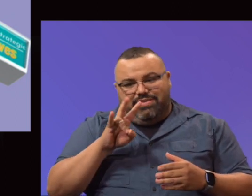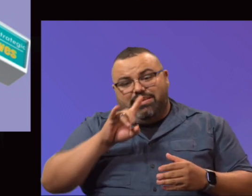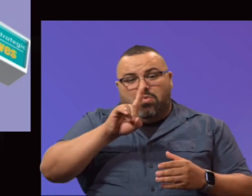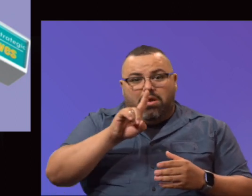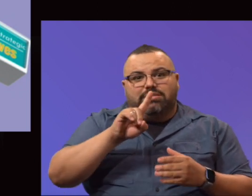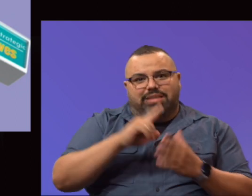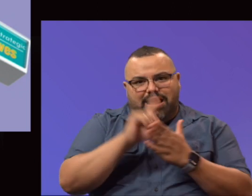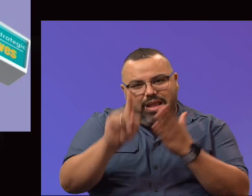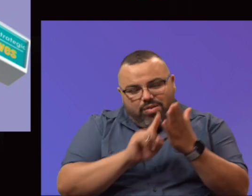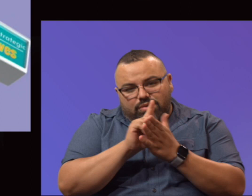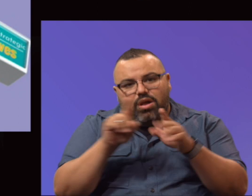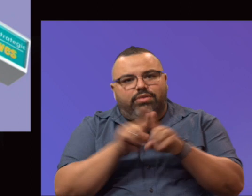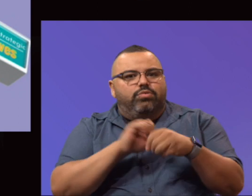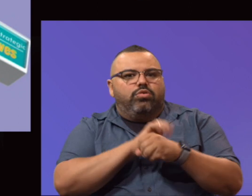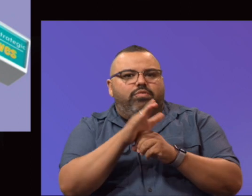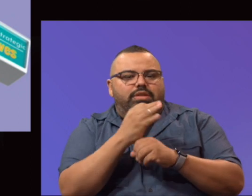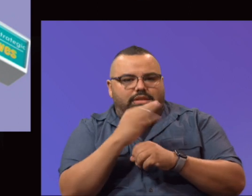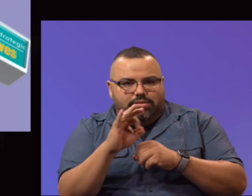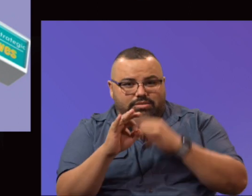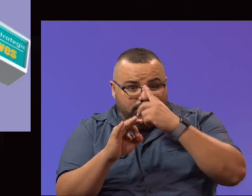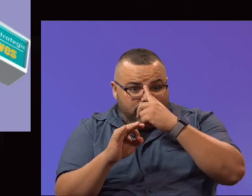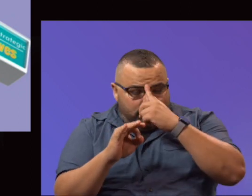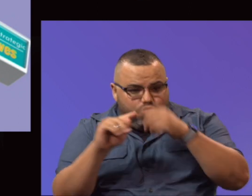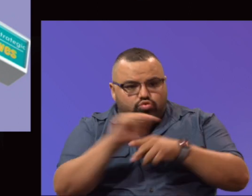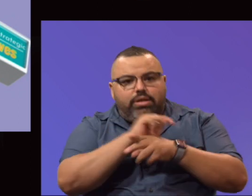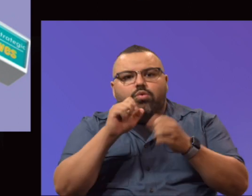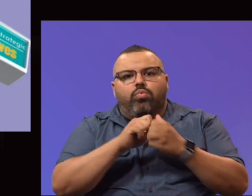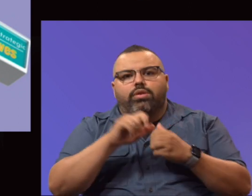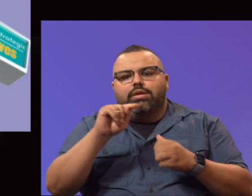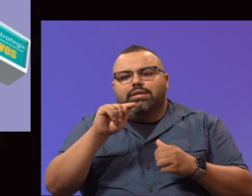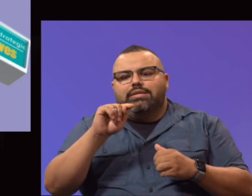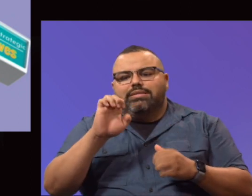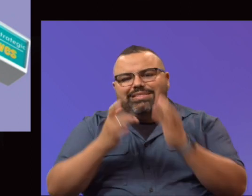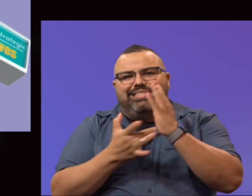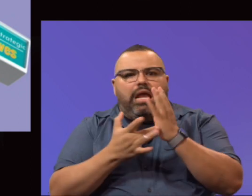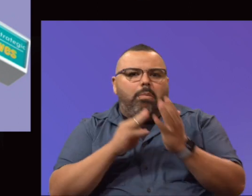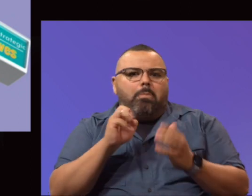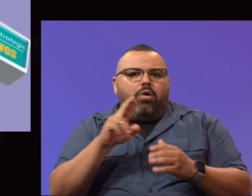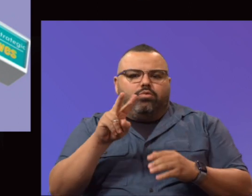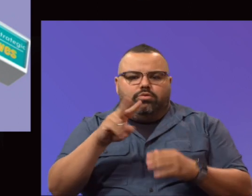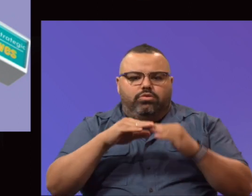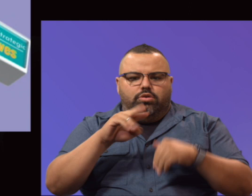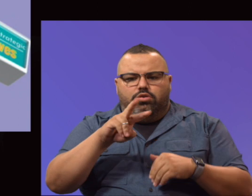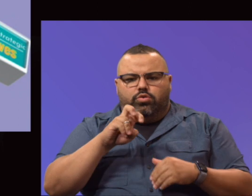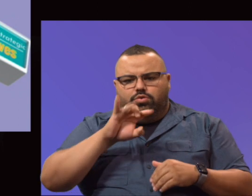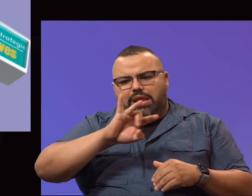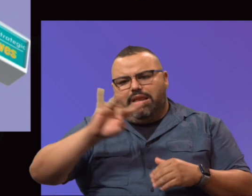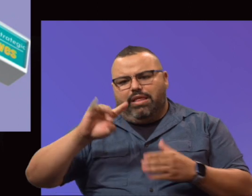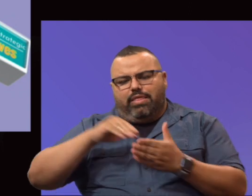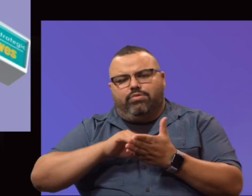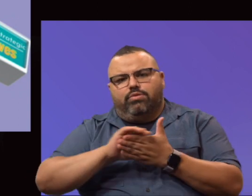And then we did also a COVID-19 training with Technomarks, where it was just under $288,000.